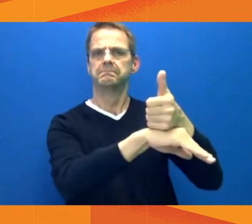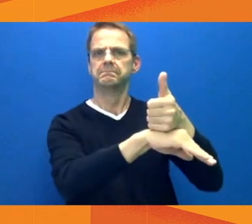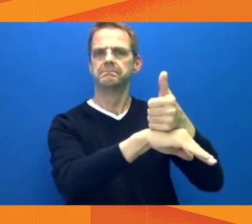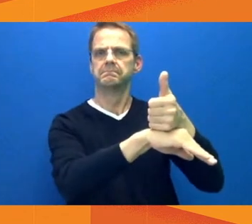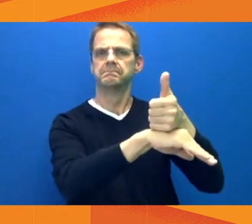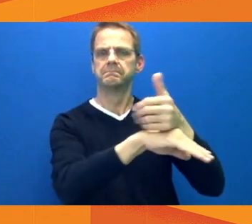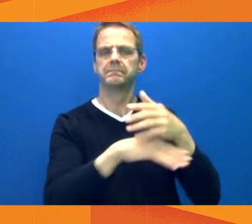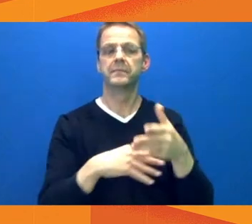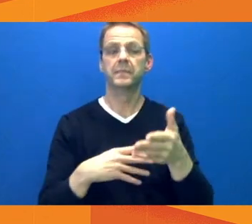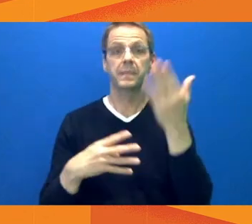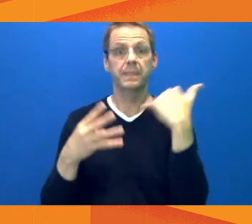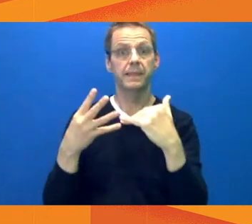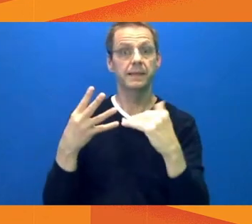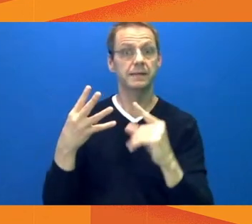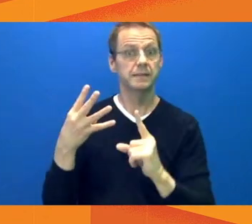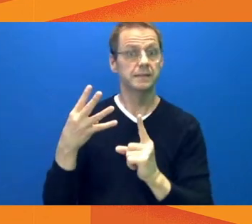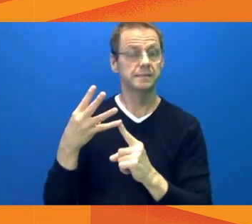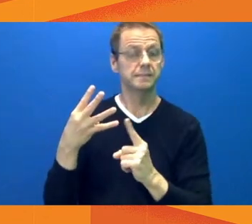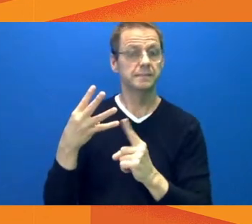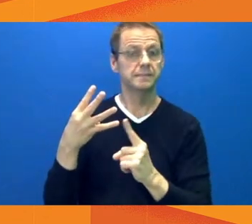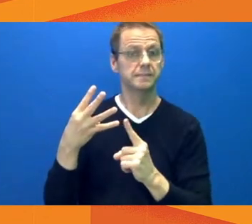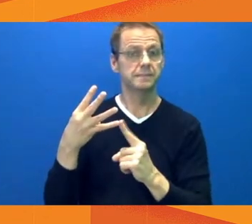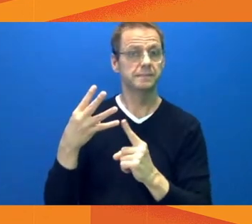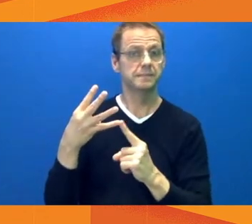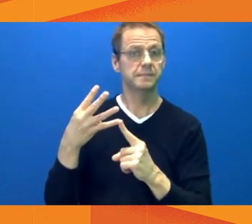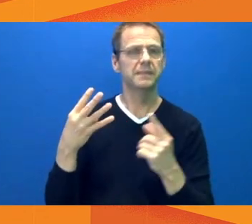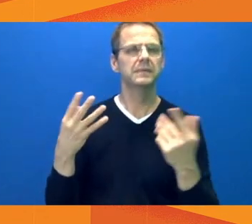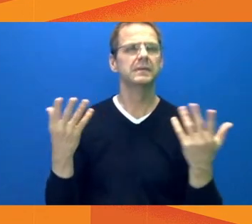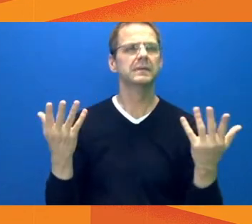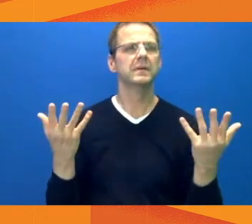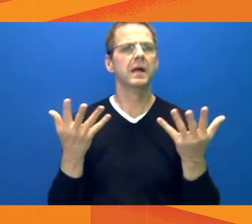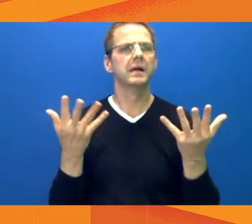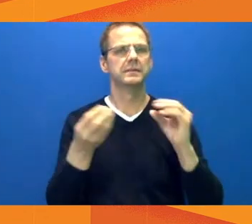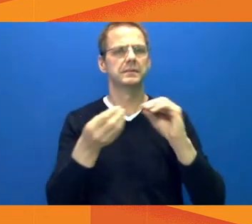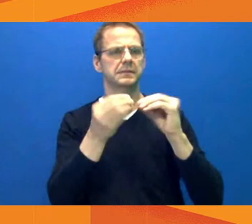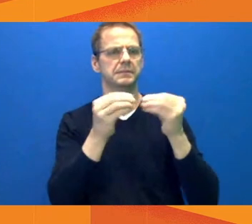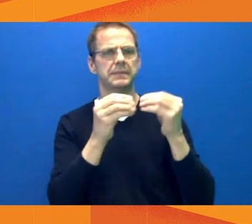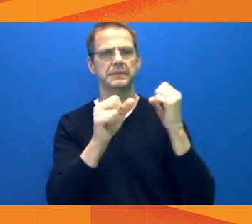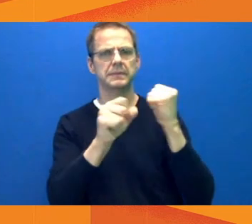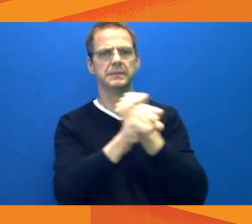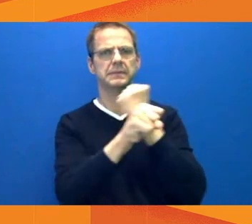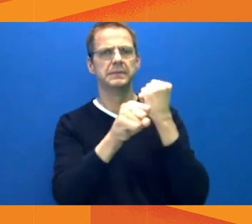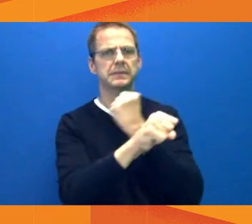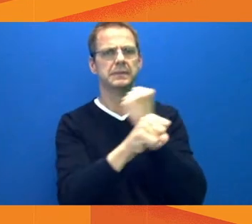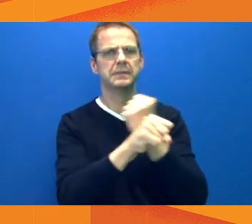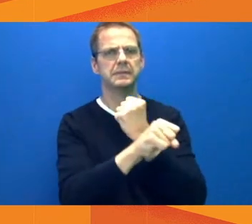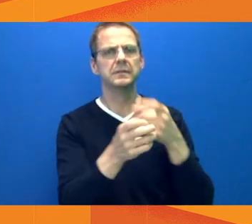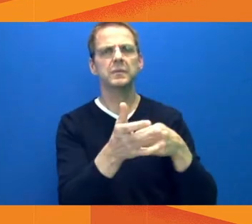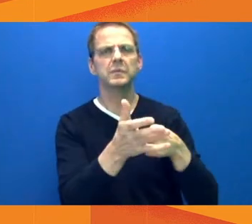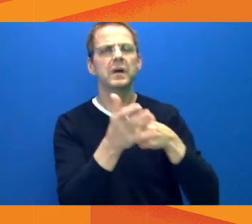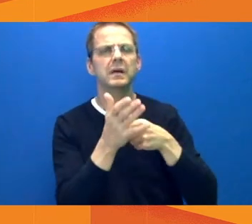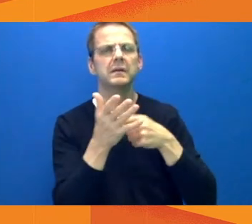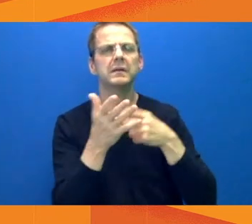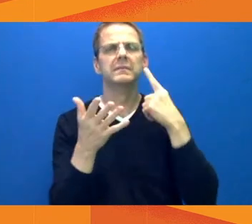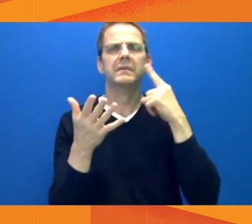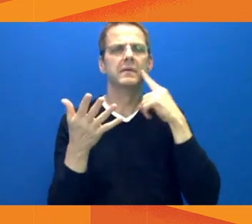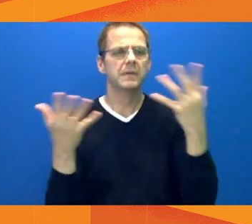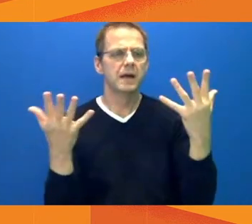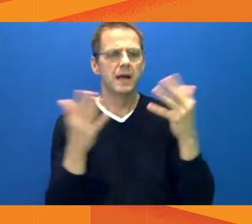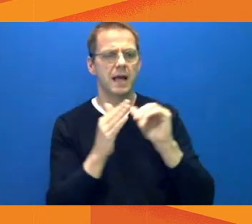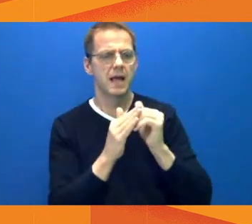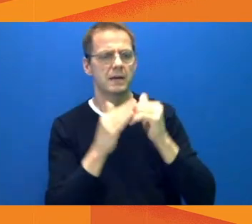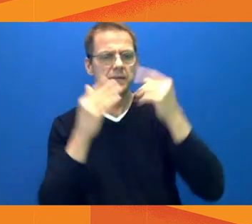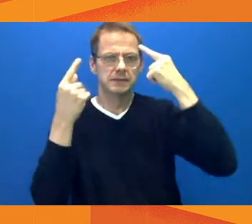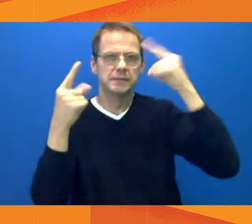vaccinated every day. In the Edmonton Health Zone, 595,000 people, more than a third of Edmontonians,